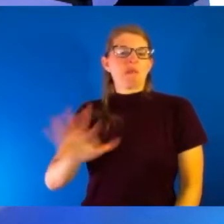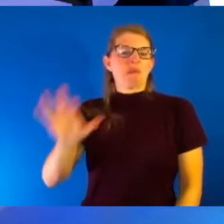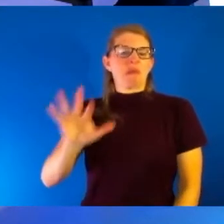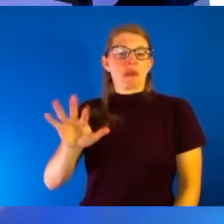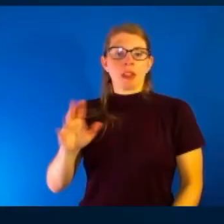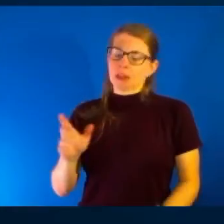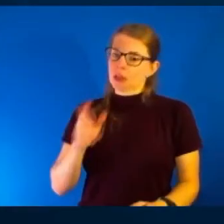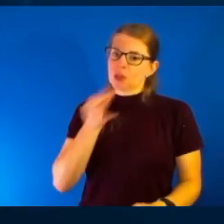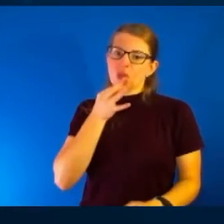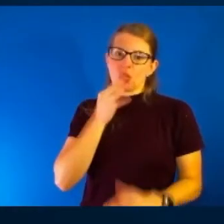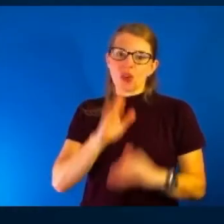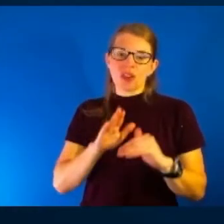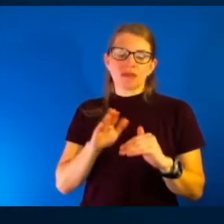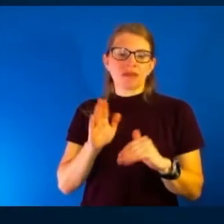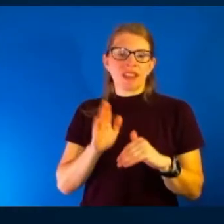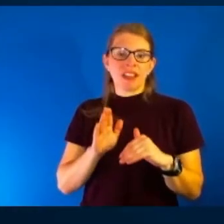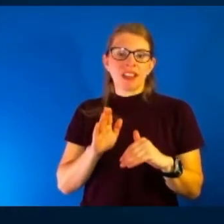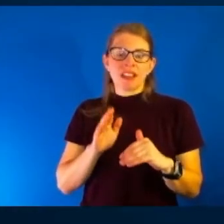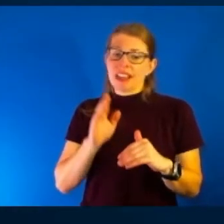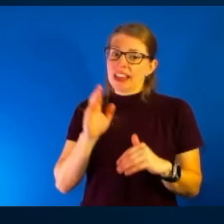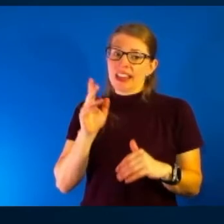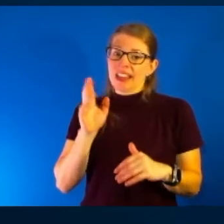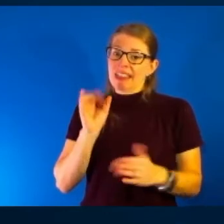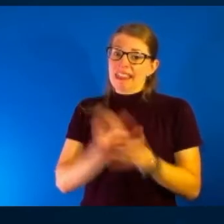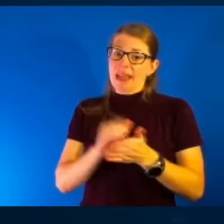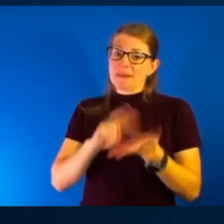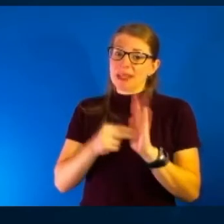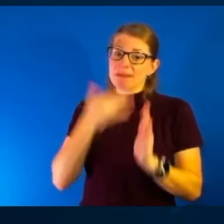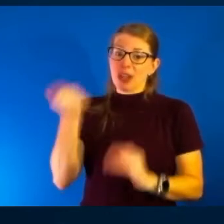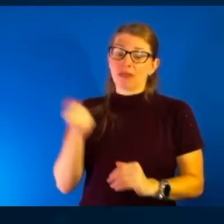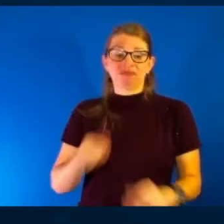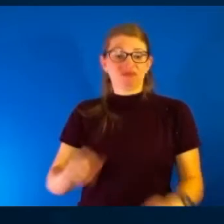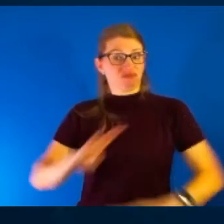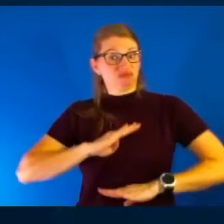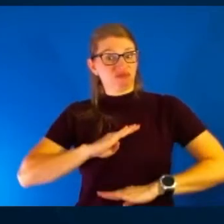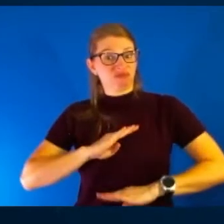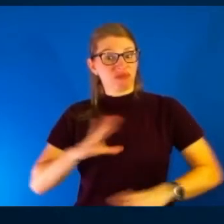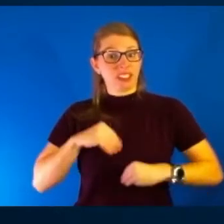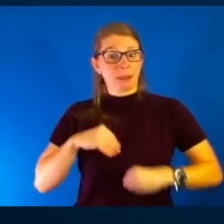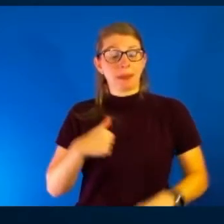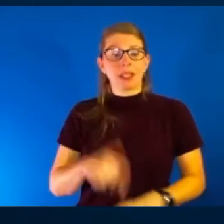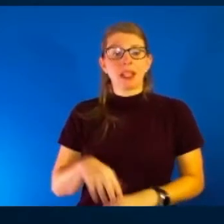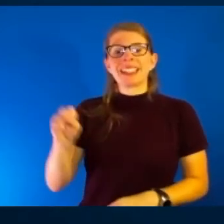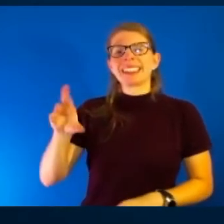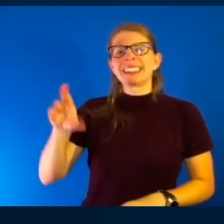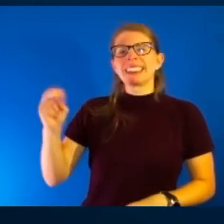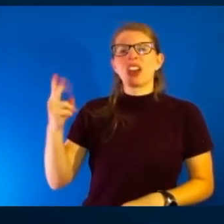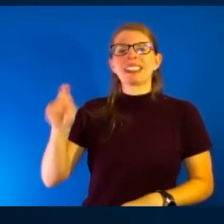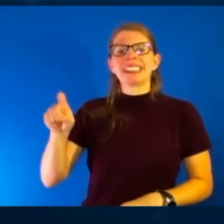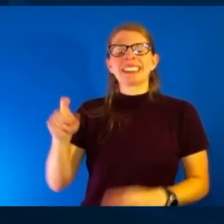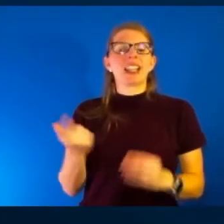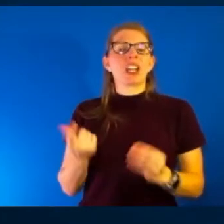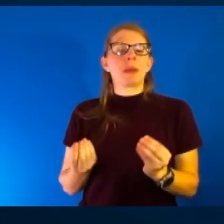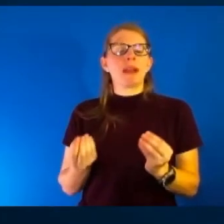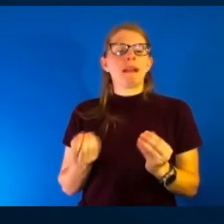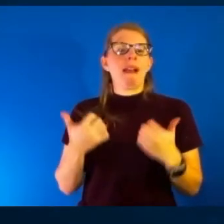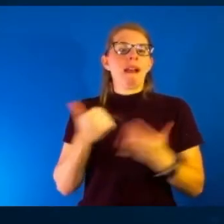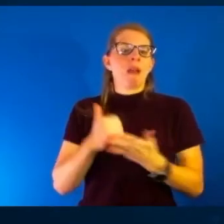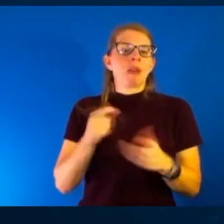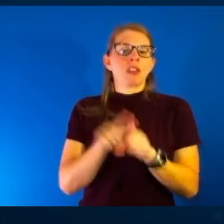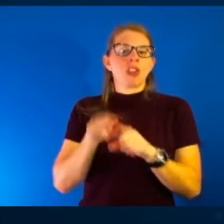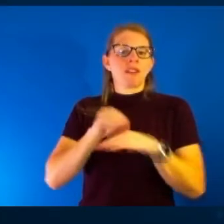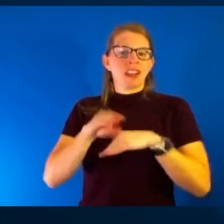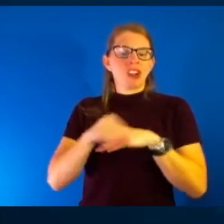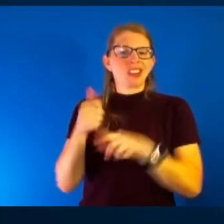better. Yes. All right. Sounds good to me. Okay. So Sarah just needs a little help and a little advice. She's a wee bit nervous to get her booster